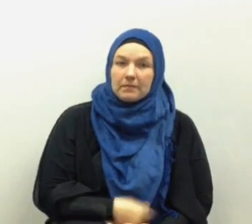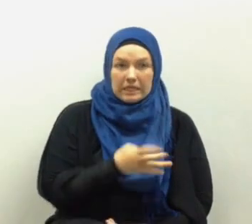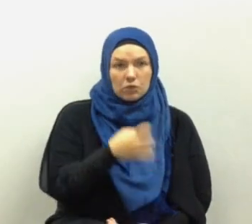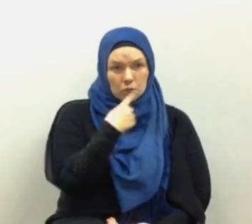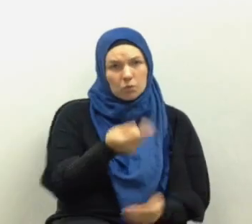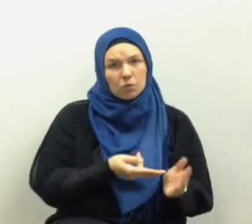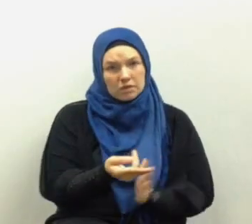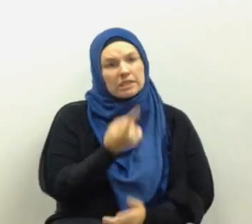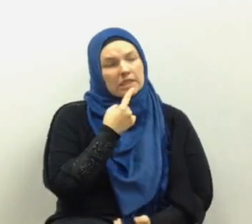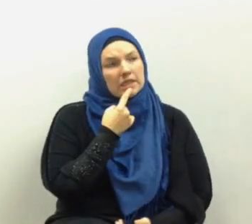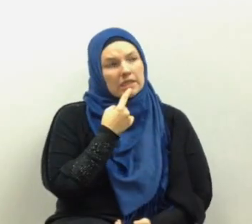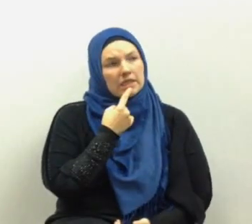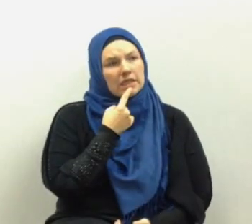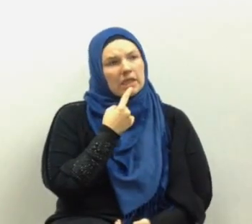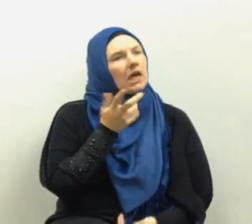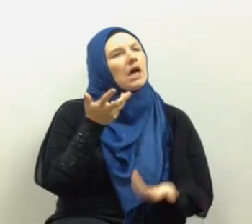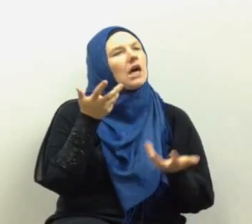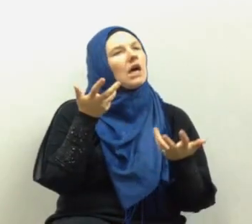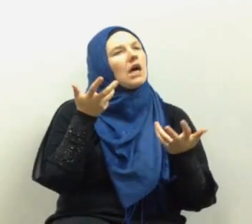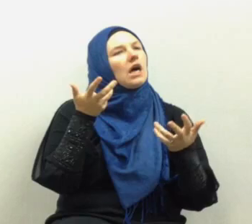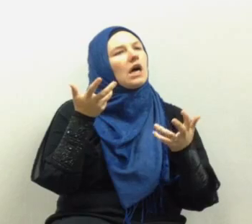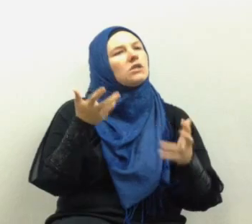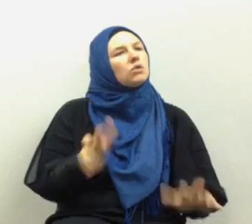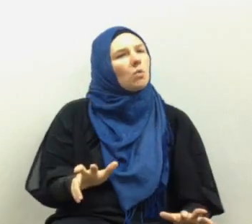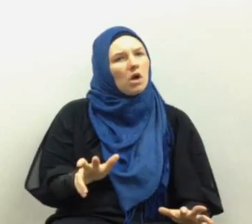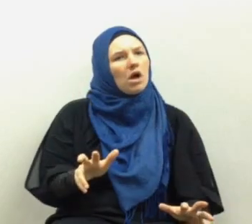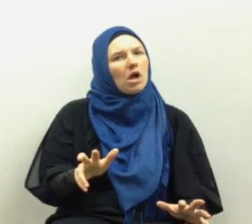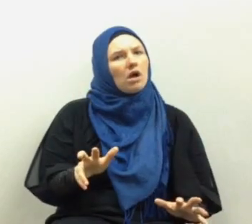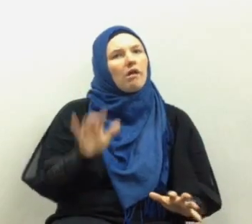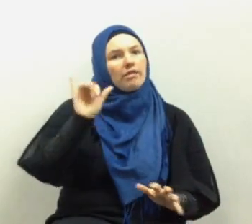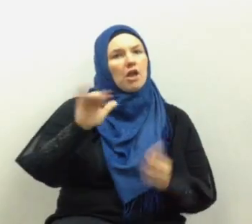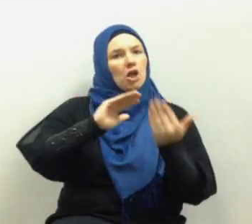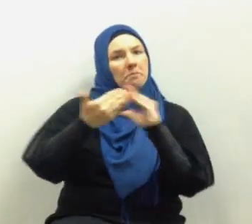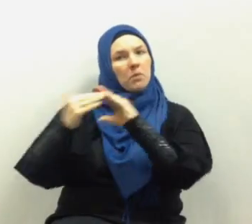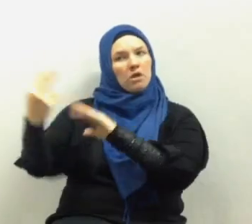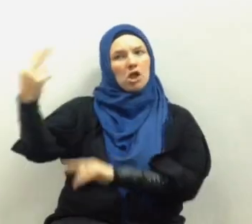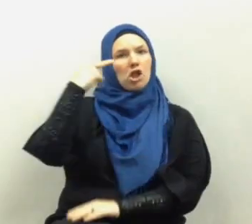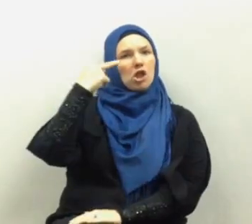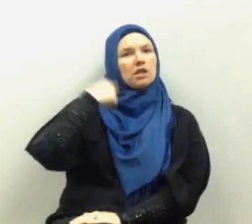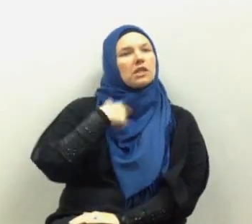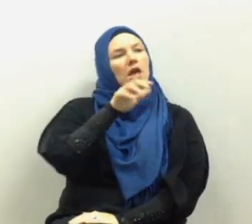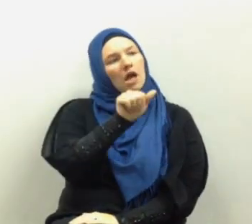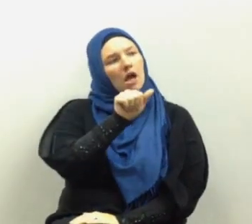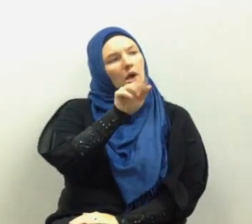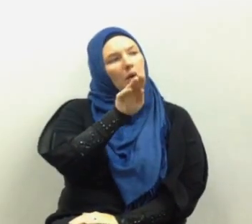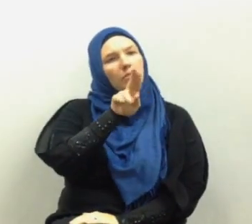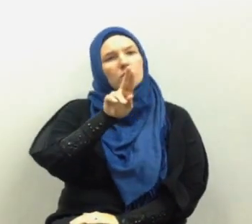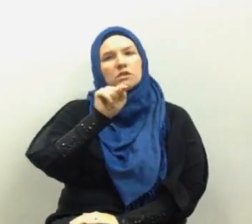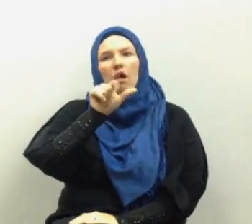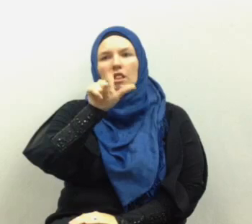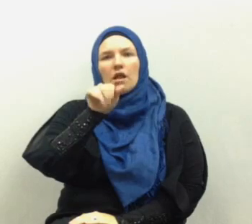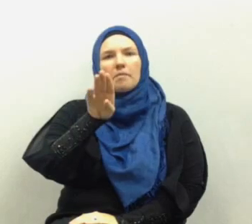he speaks and he says i don't want to quraish to say abu